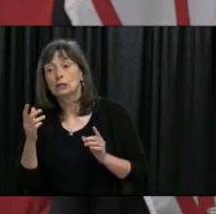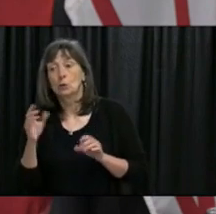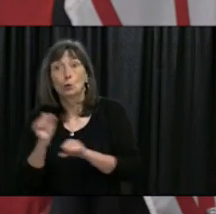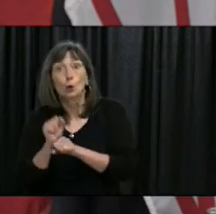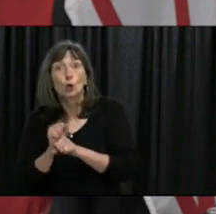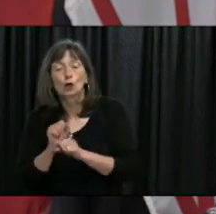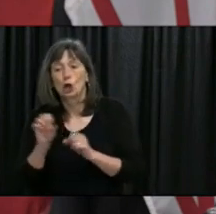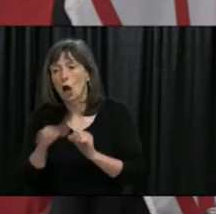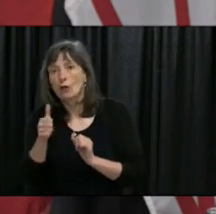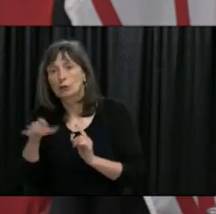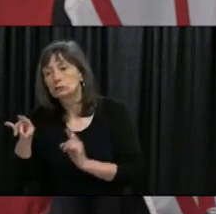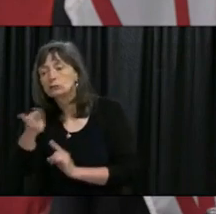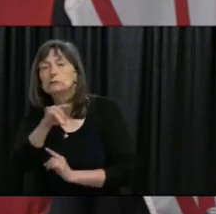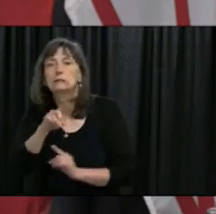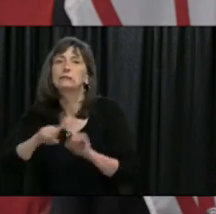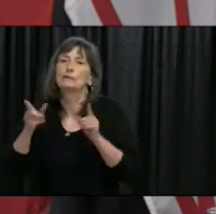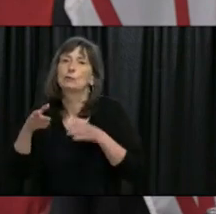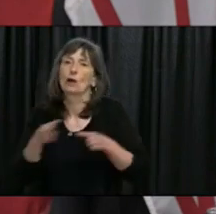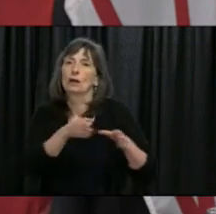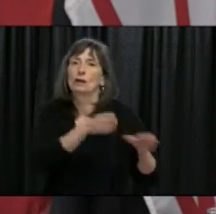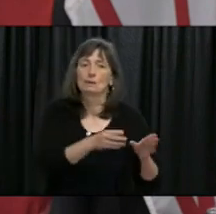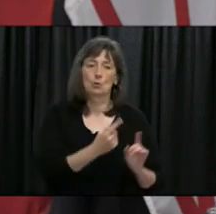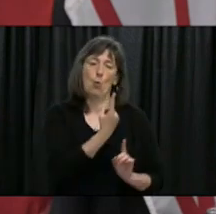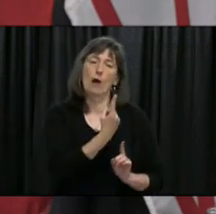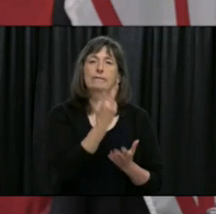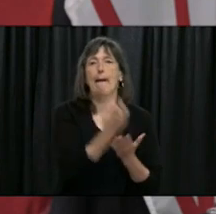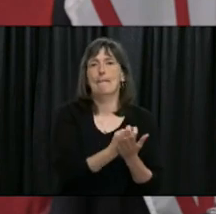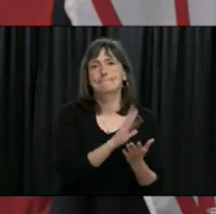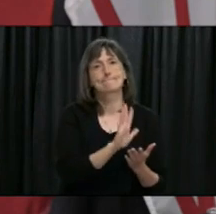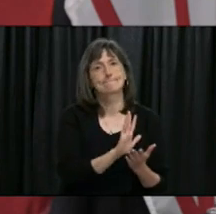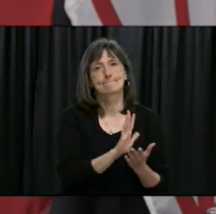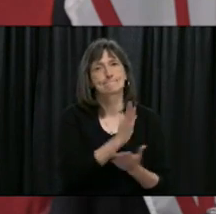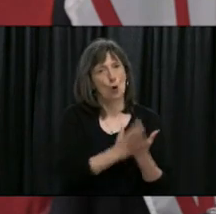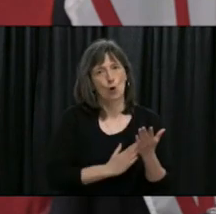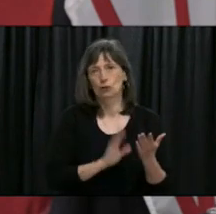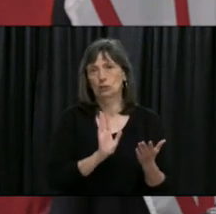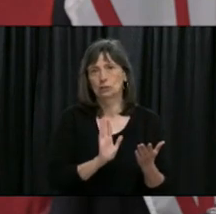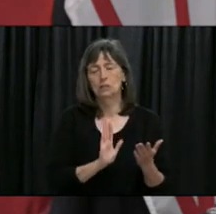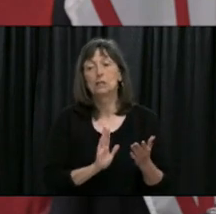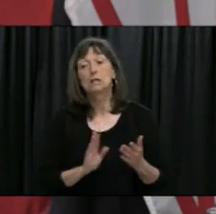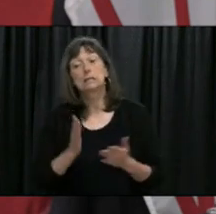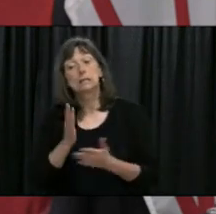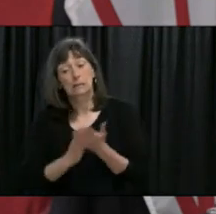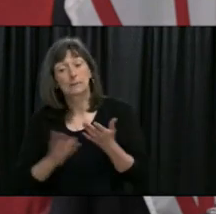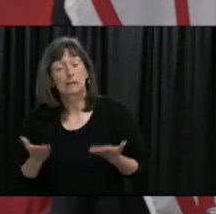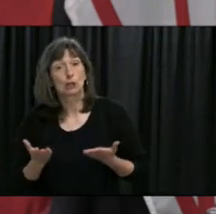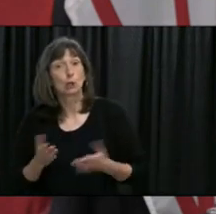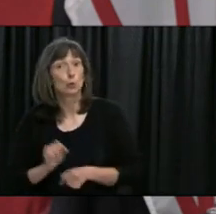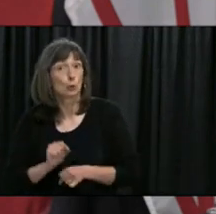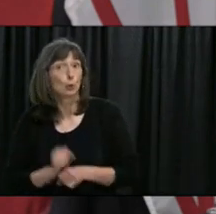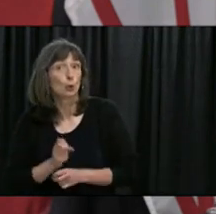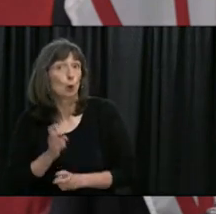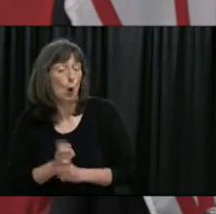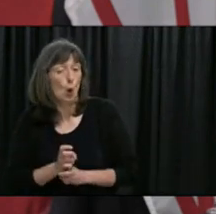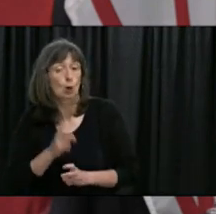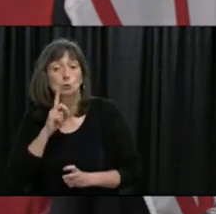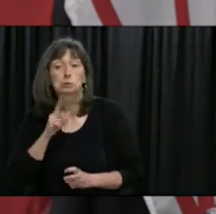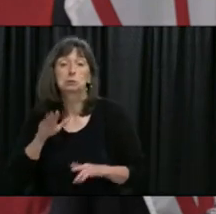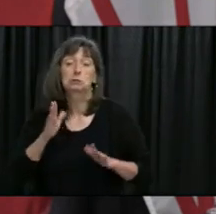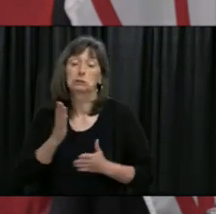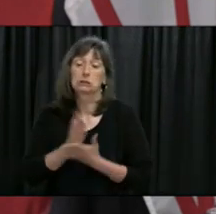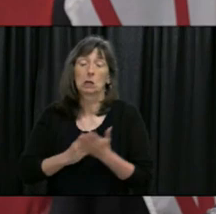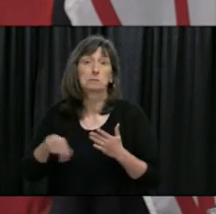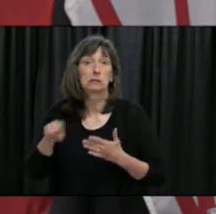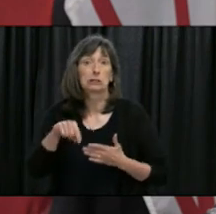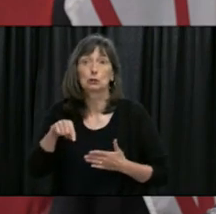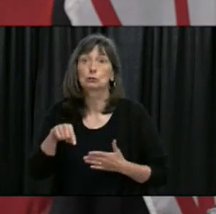would actually replace some of the great work that's been done with contact tracing and we have some in our province we can be very proud that we have some of the best that